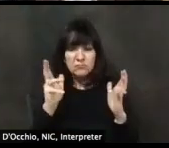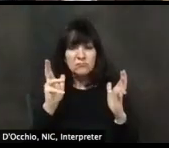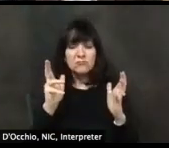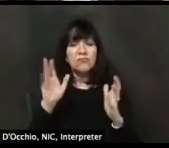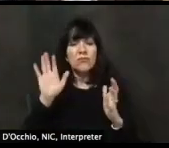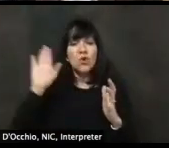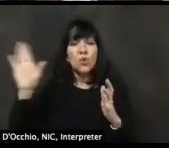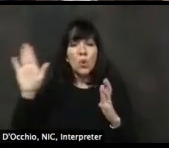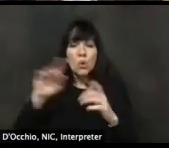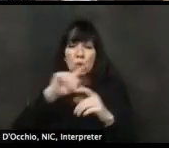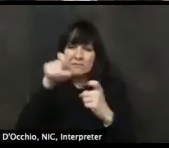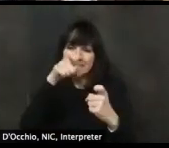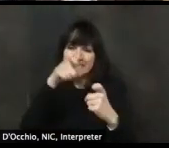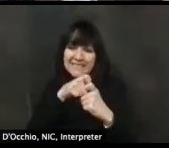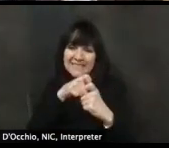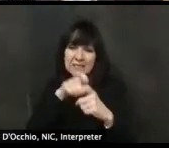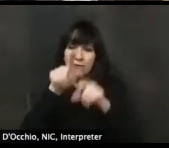answered?